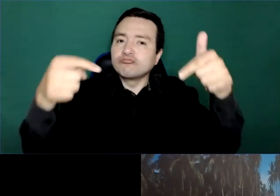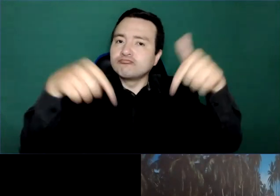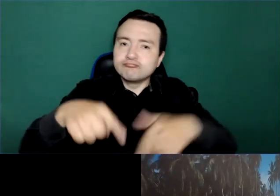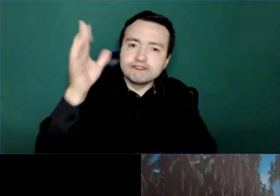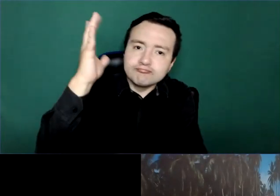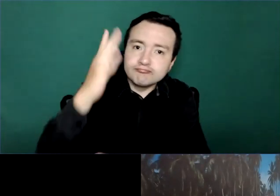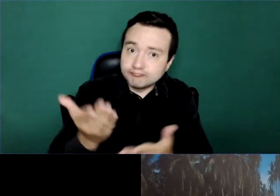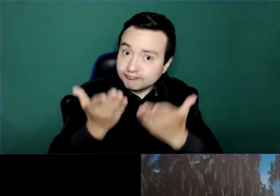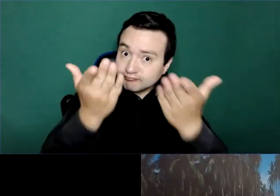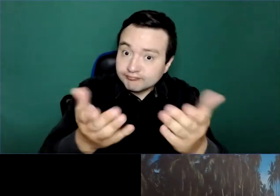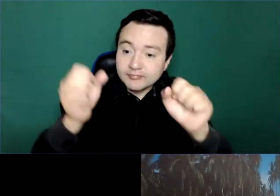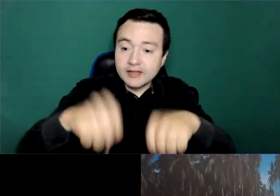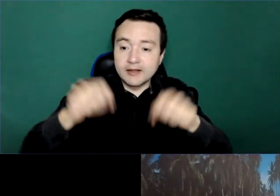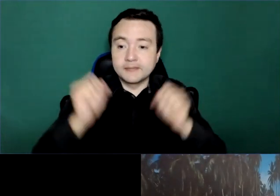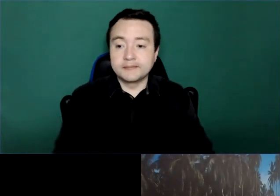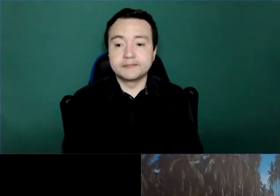Buenos días.